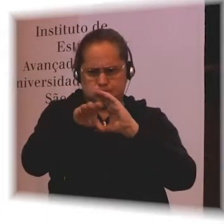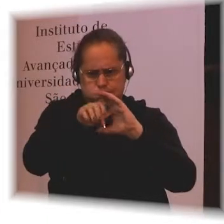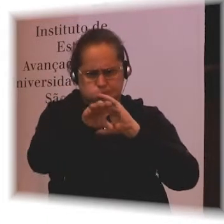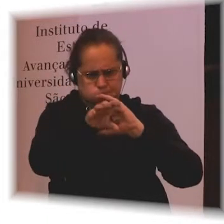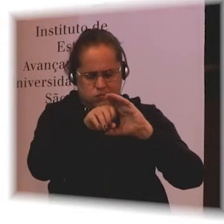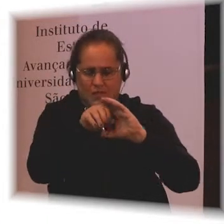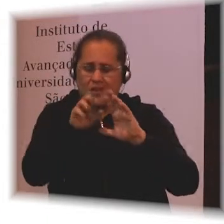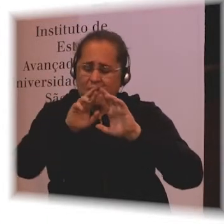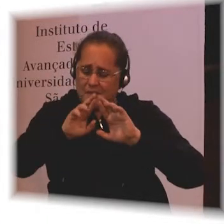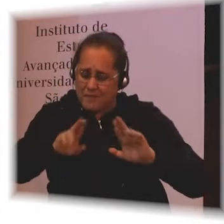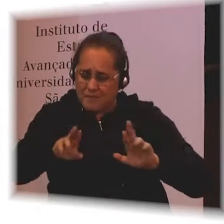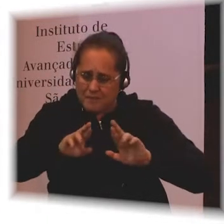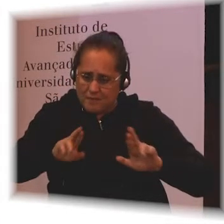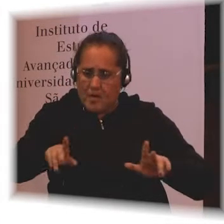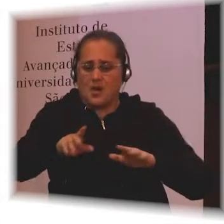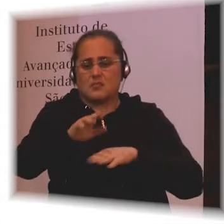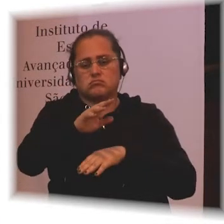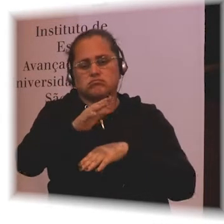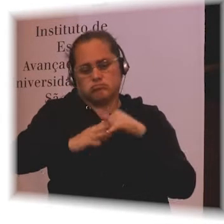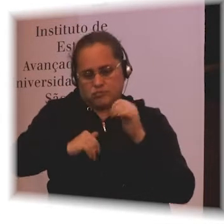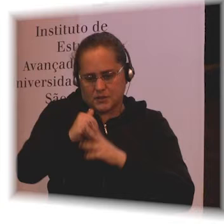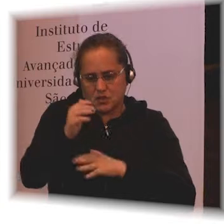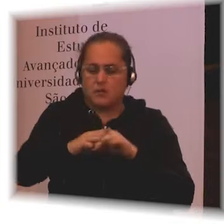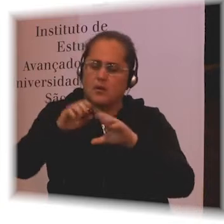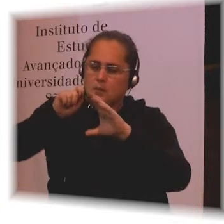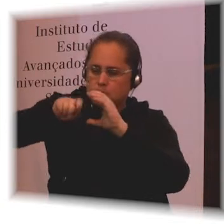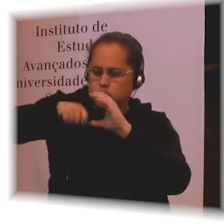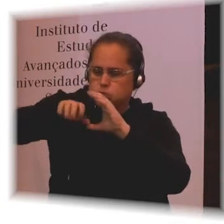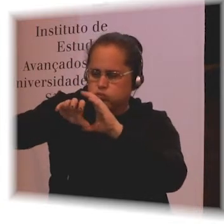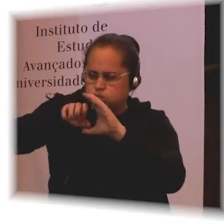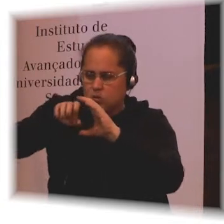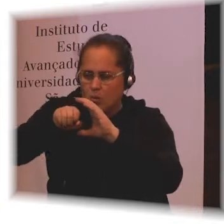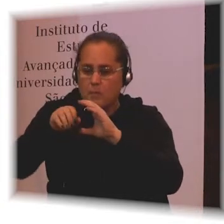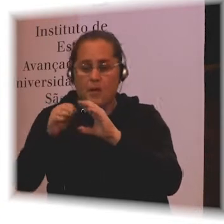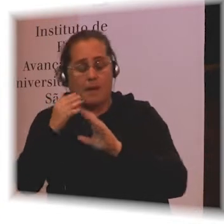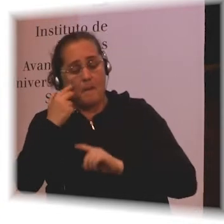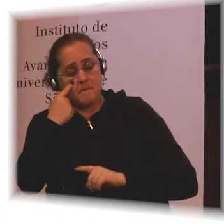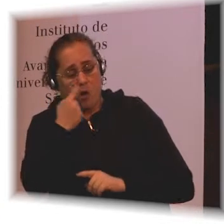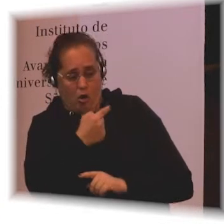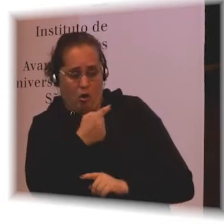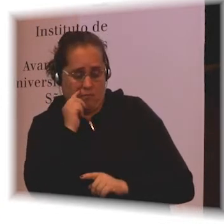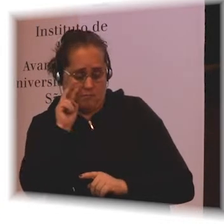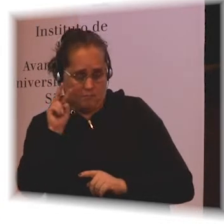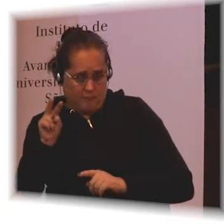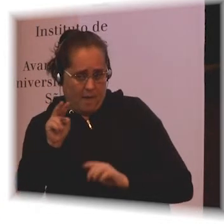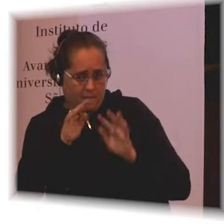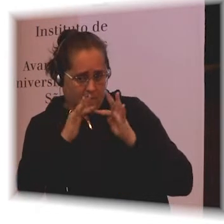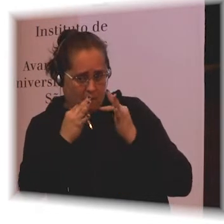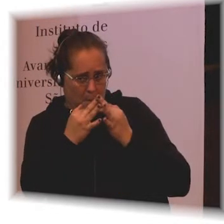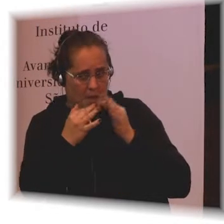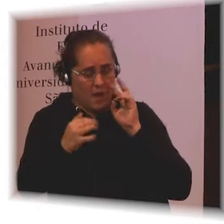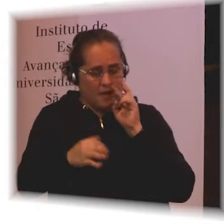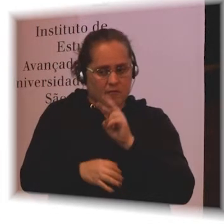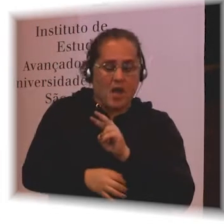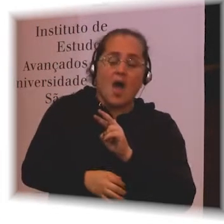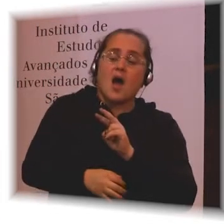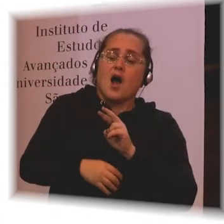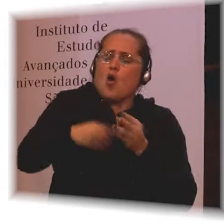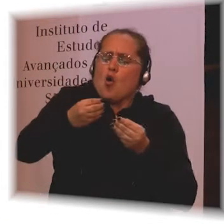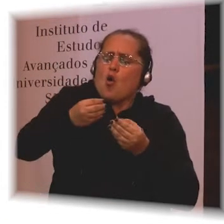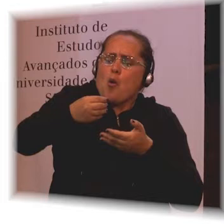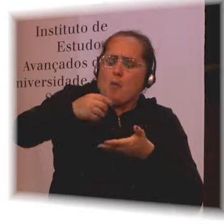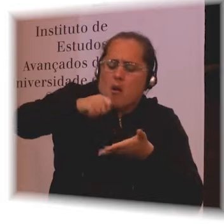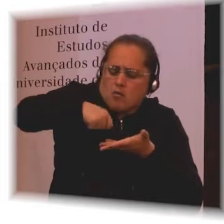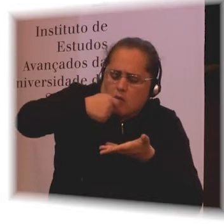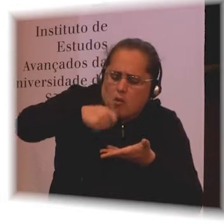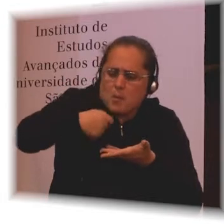teeth, how to feed and so on. And made it freely available to patients so that they could see the exercises and be reminded